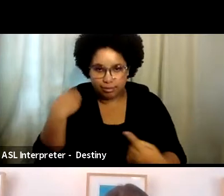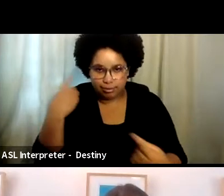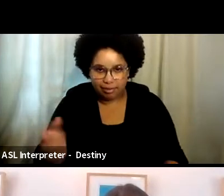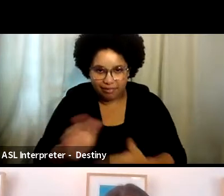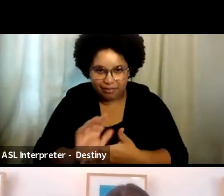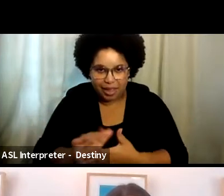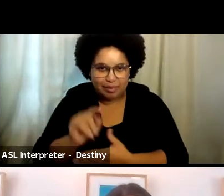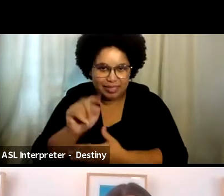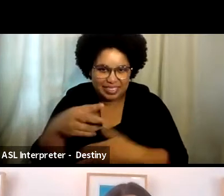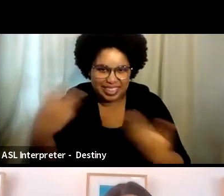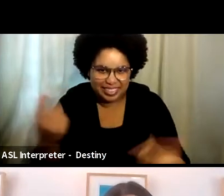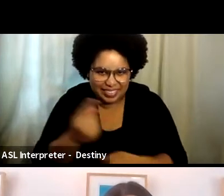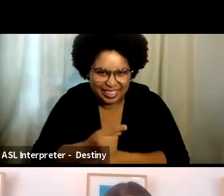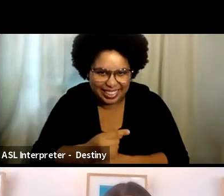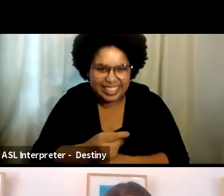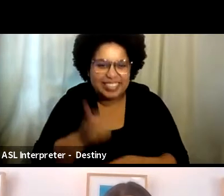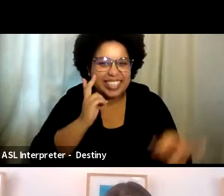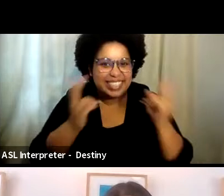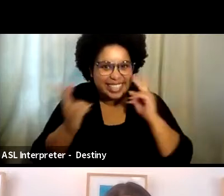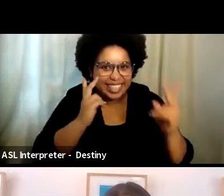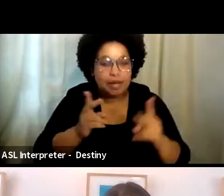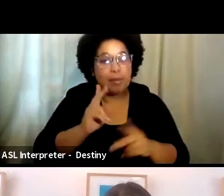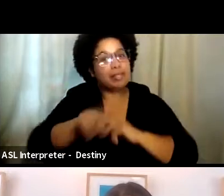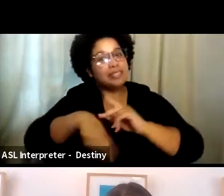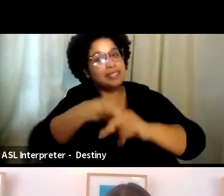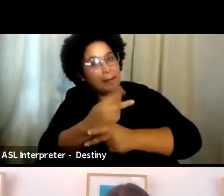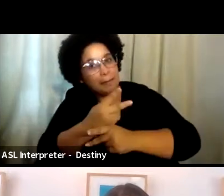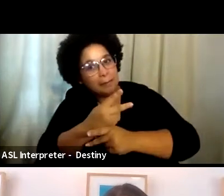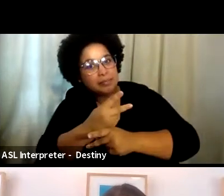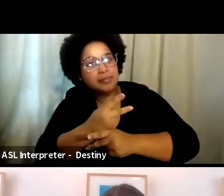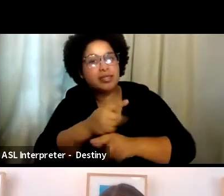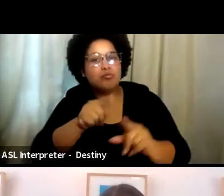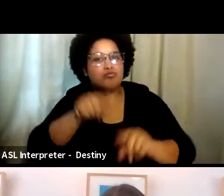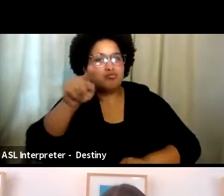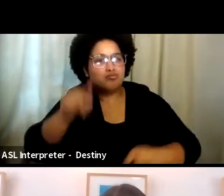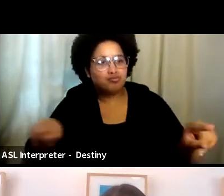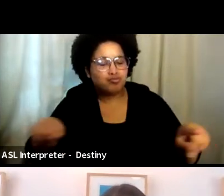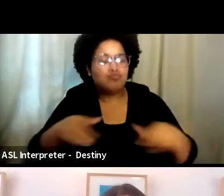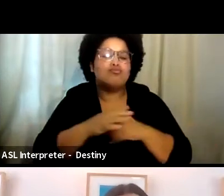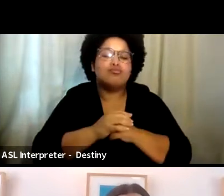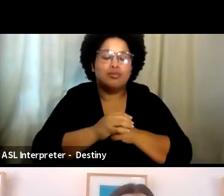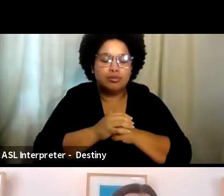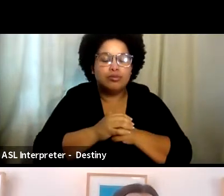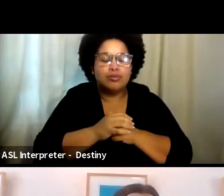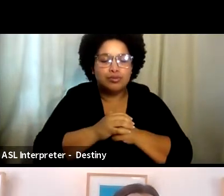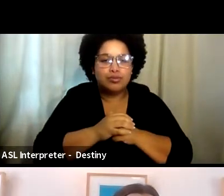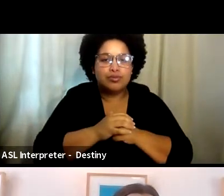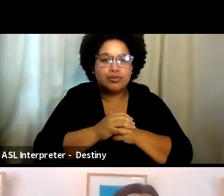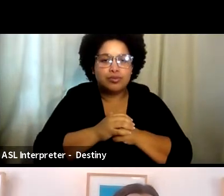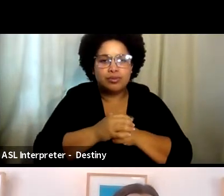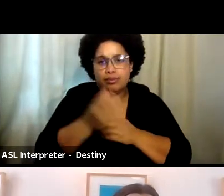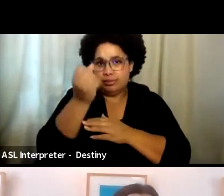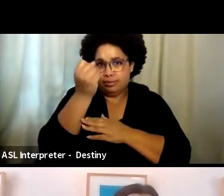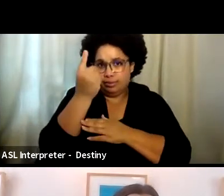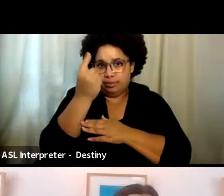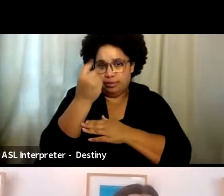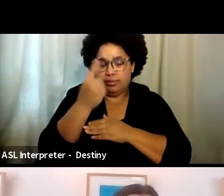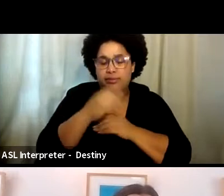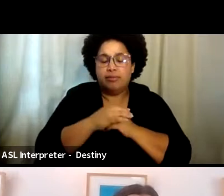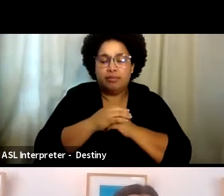film and television. The what types of intimate scenes have certainly varied, but in